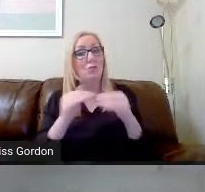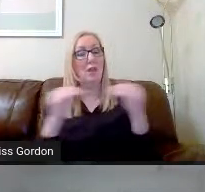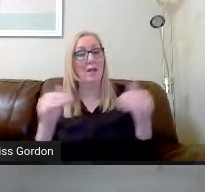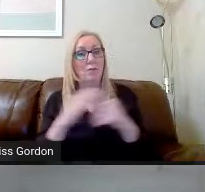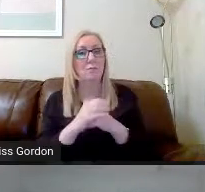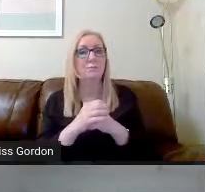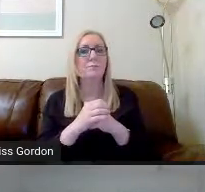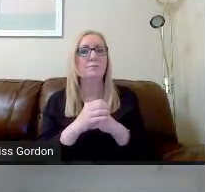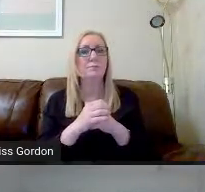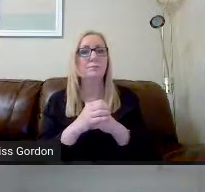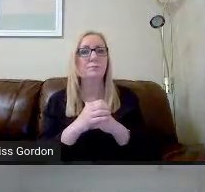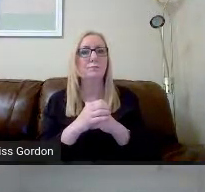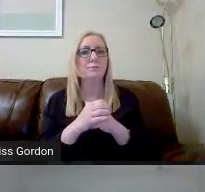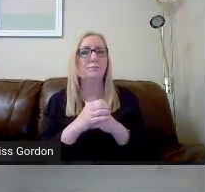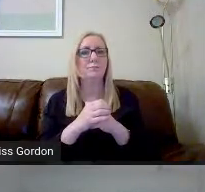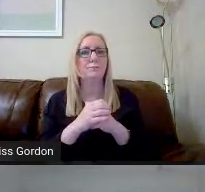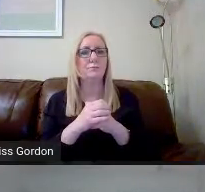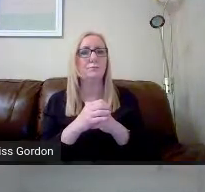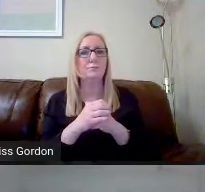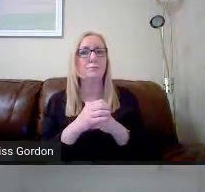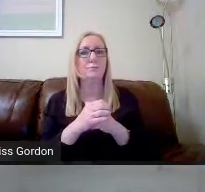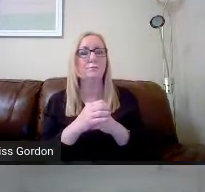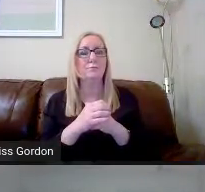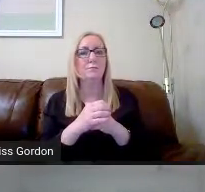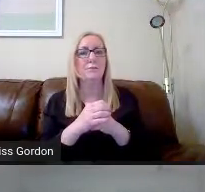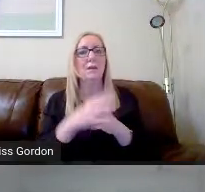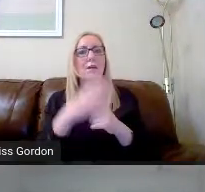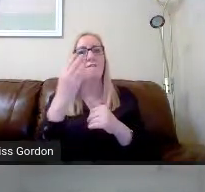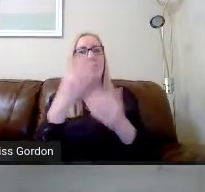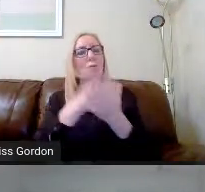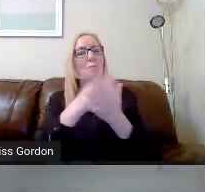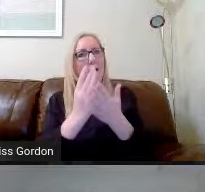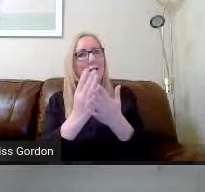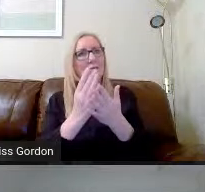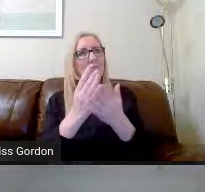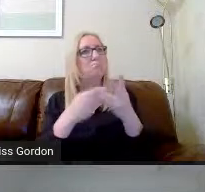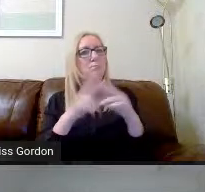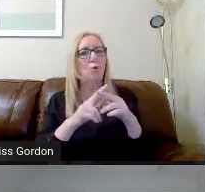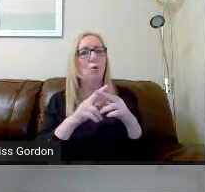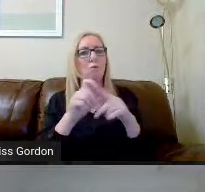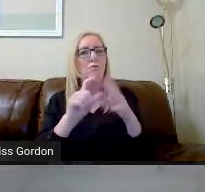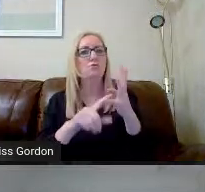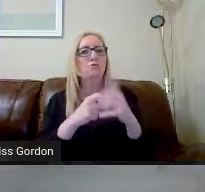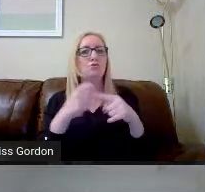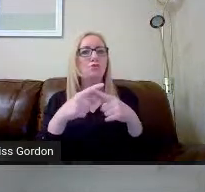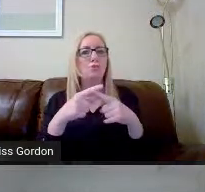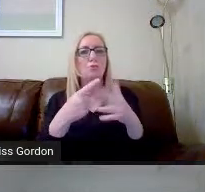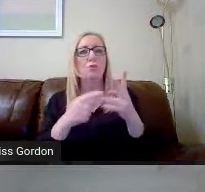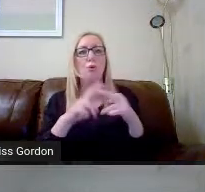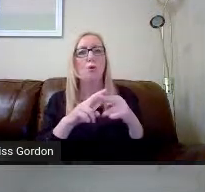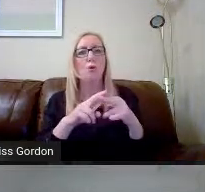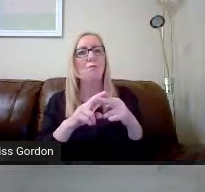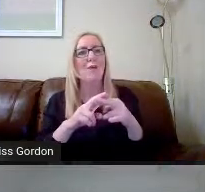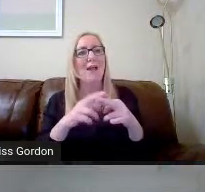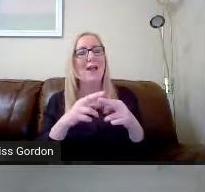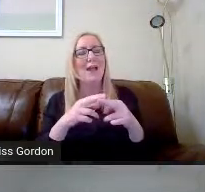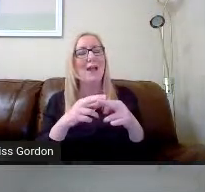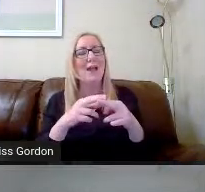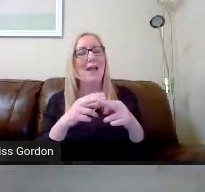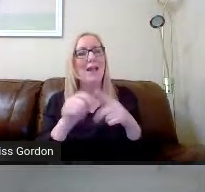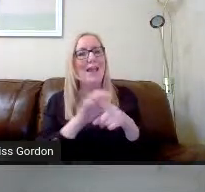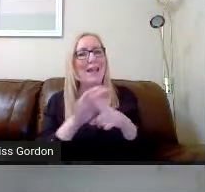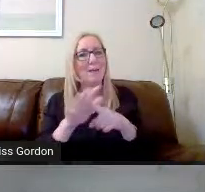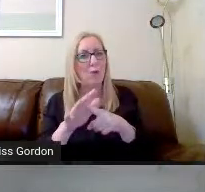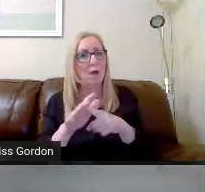Again, four aspects of Duke of Edinburgh there. The volunteering aspect, where young people are